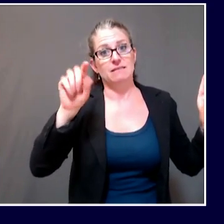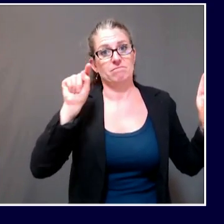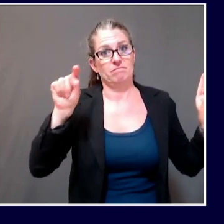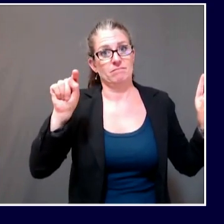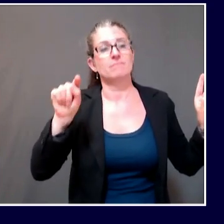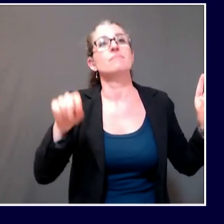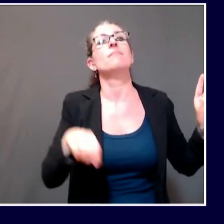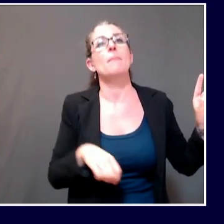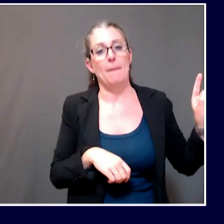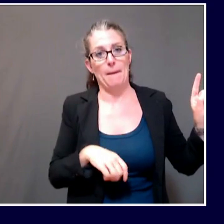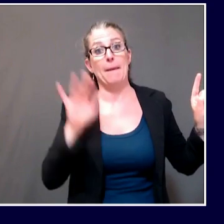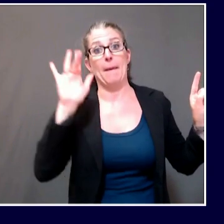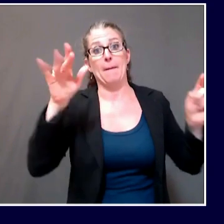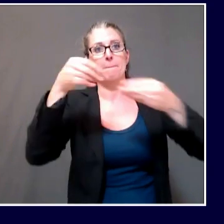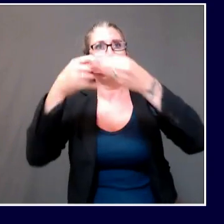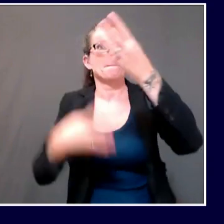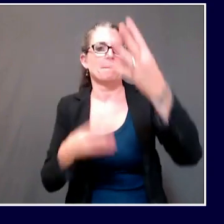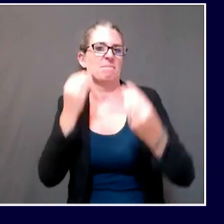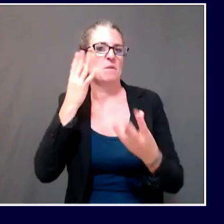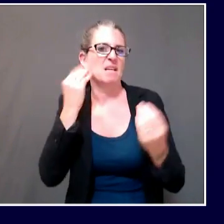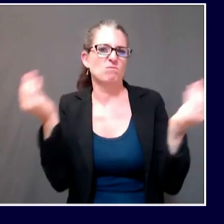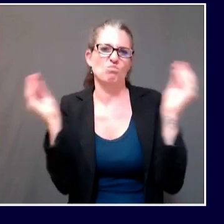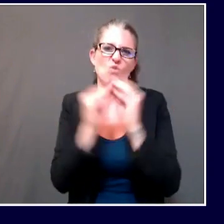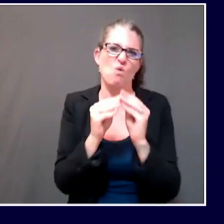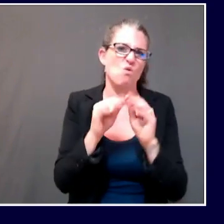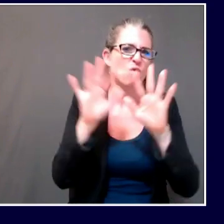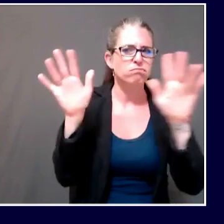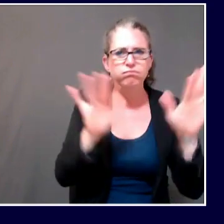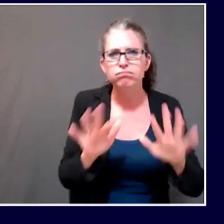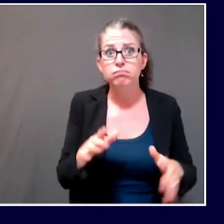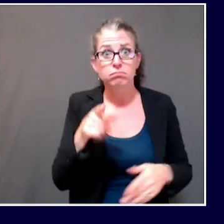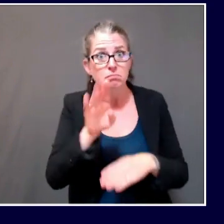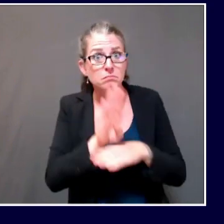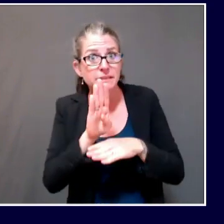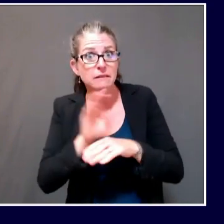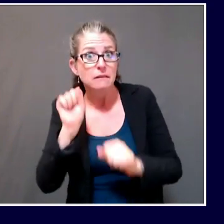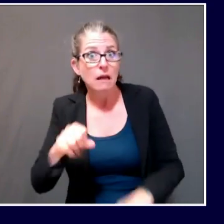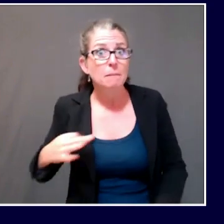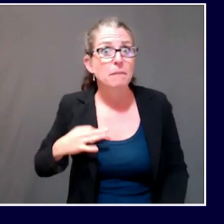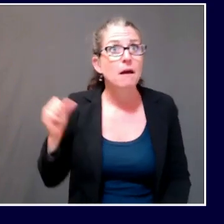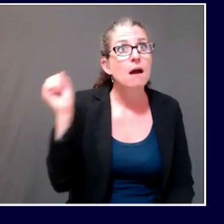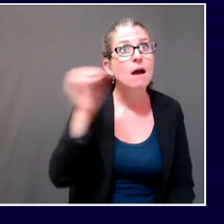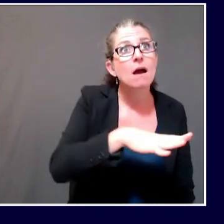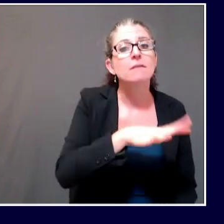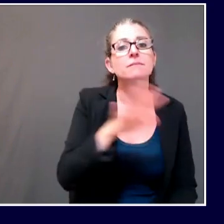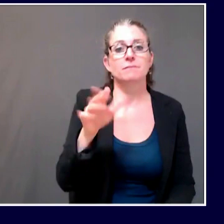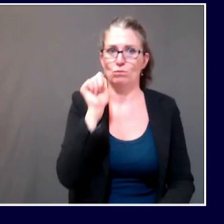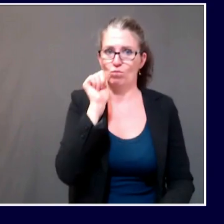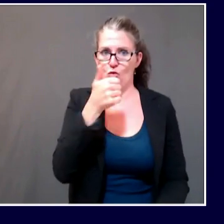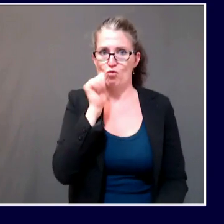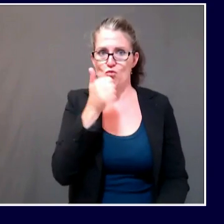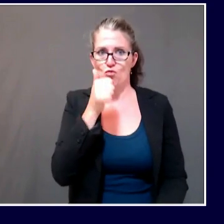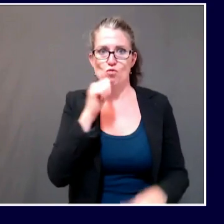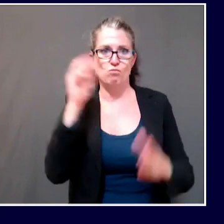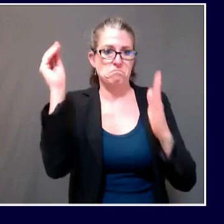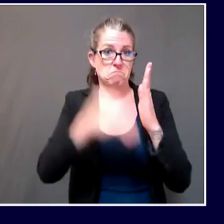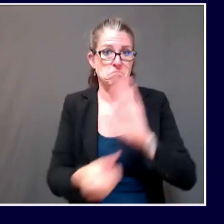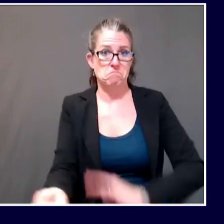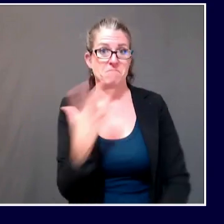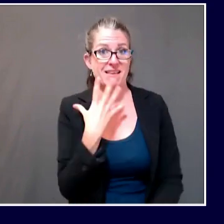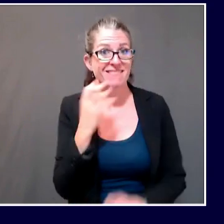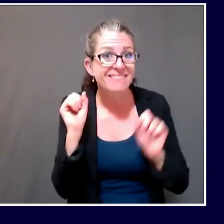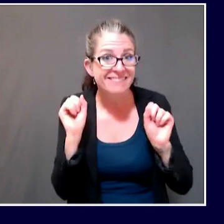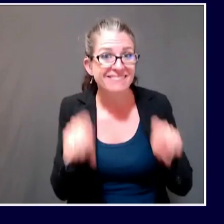Small businesses can begin applying, as I said, tomorrow, August 21st. To all Maine people, once again, remember to wash your